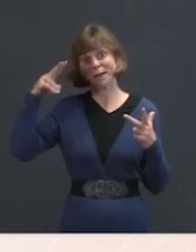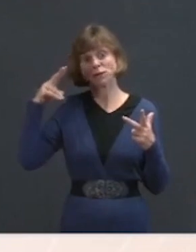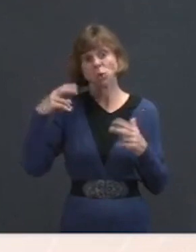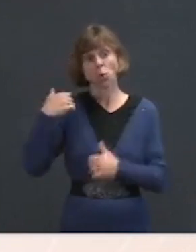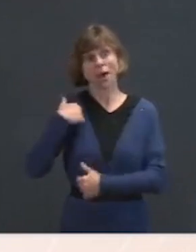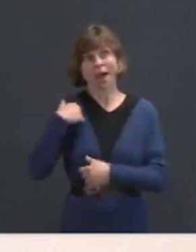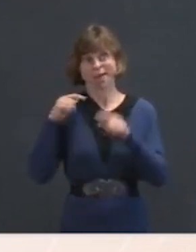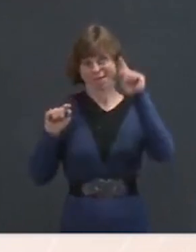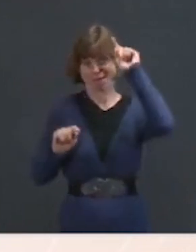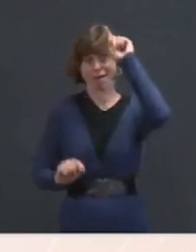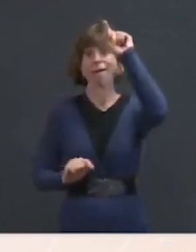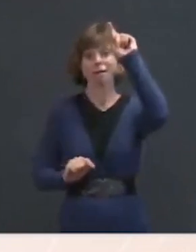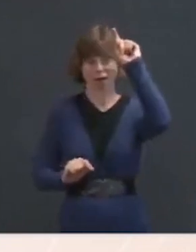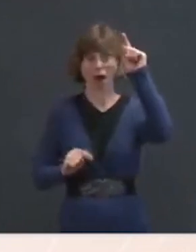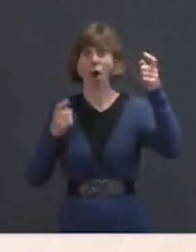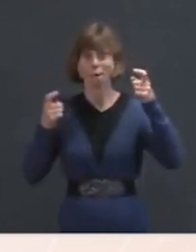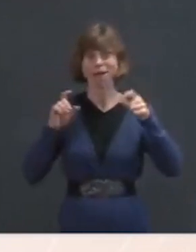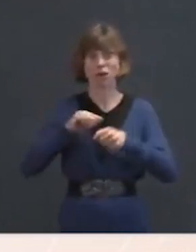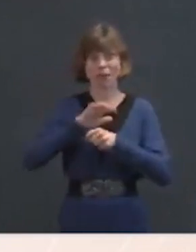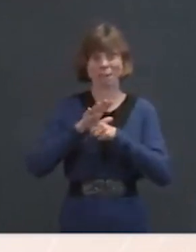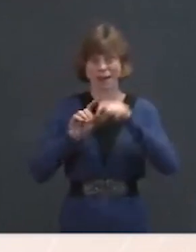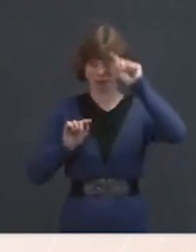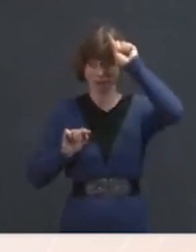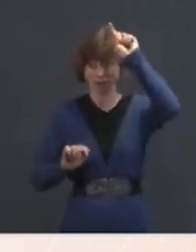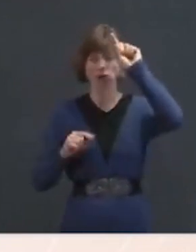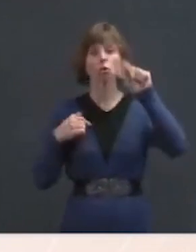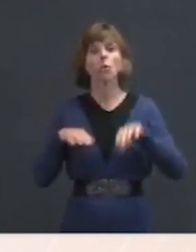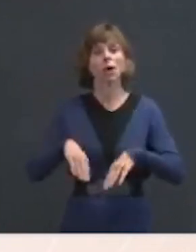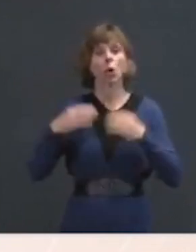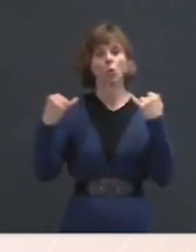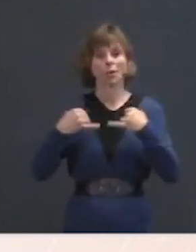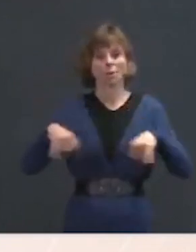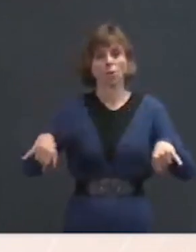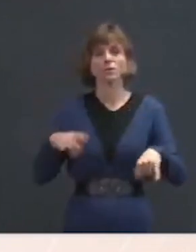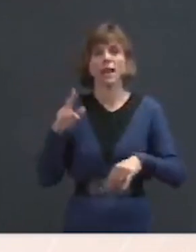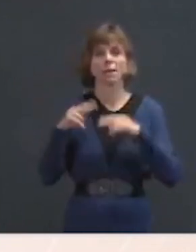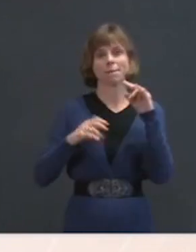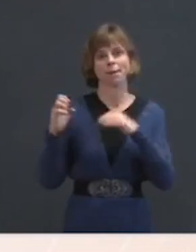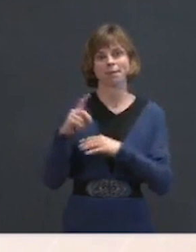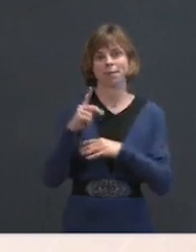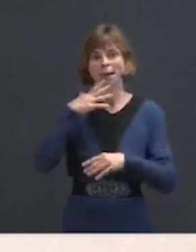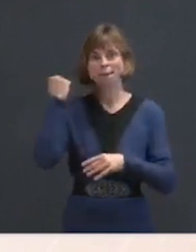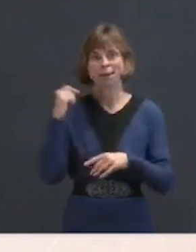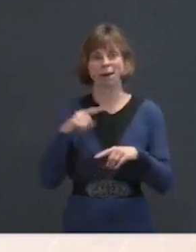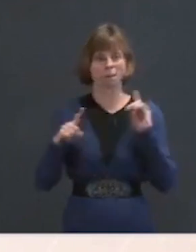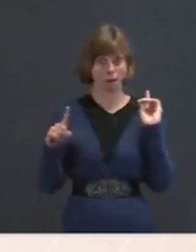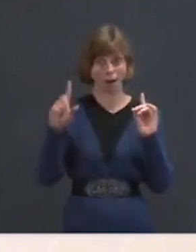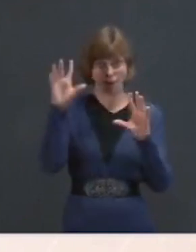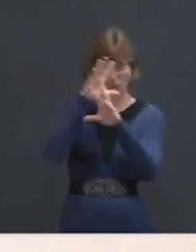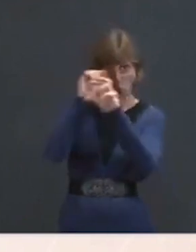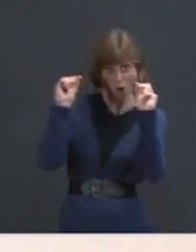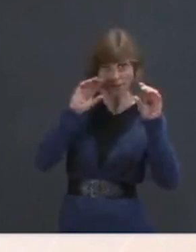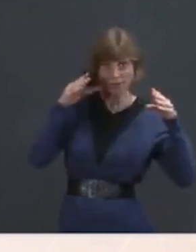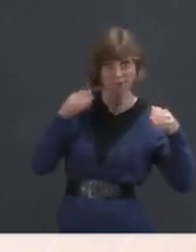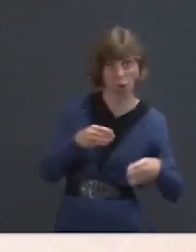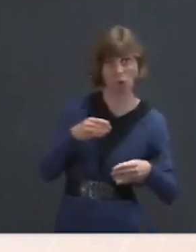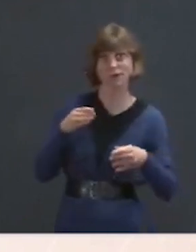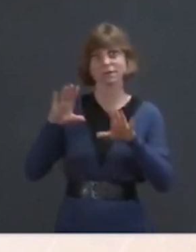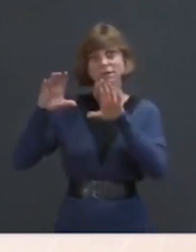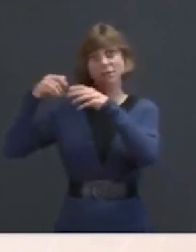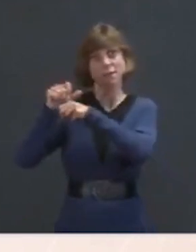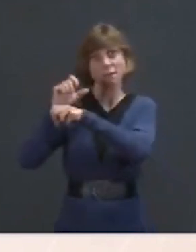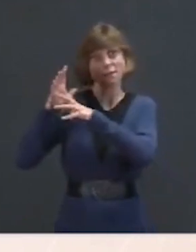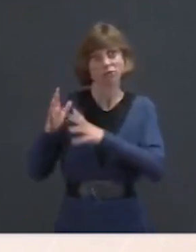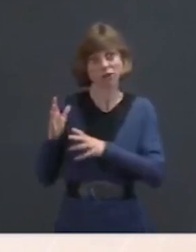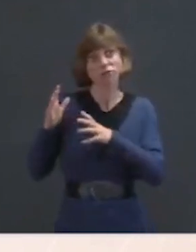that we can open borders, open our borders and build back better. But our focus is on his focus. The administration's focus is on